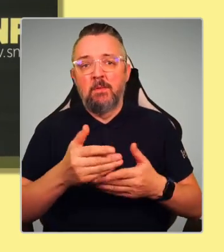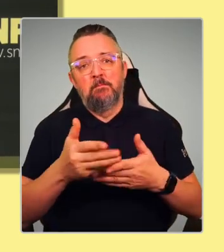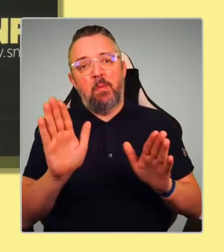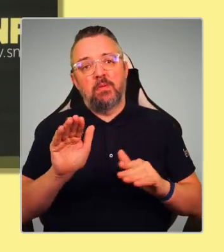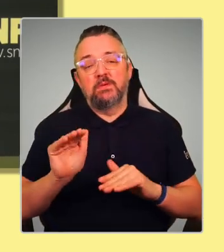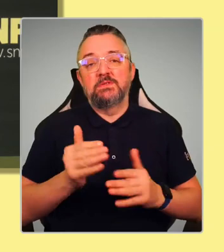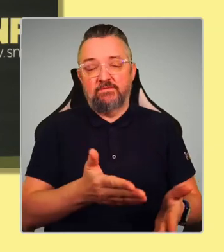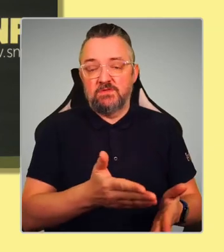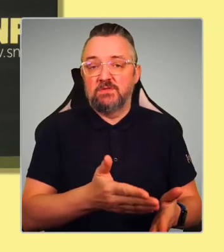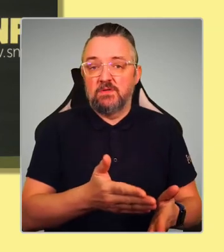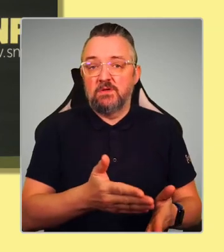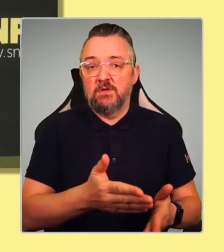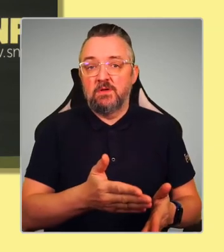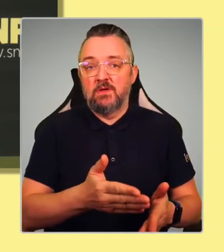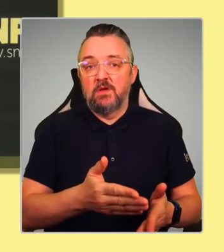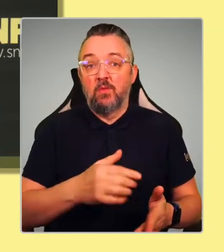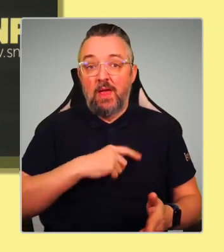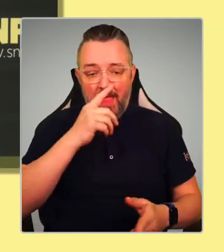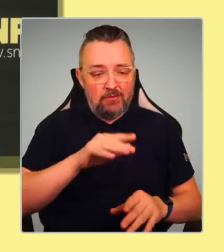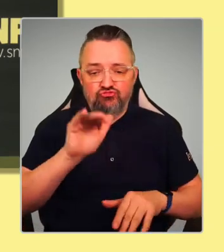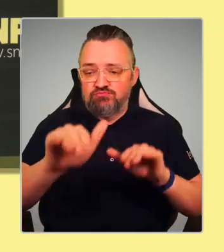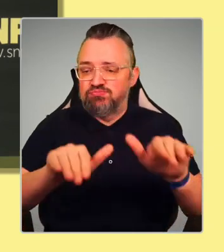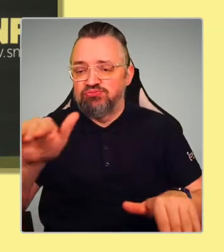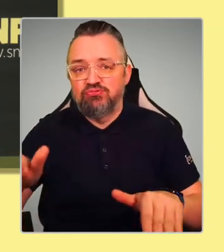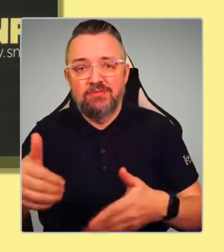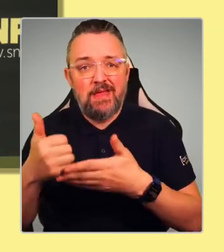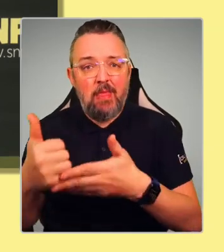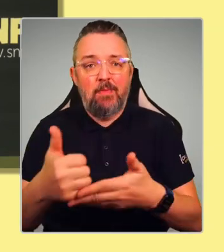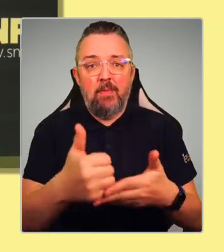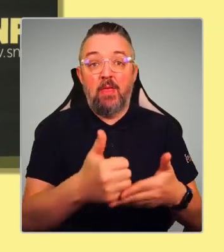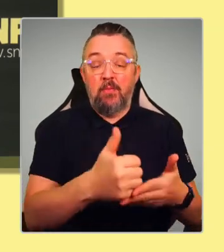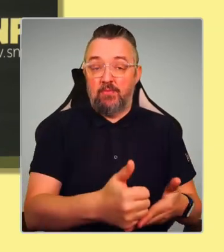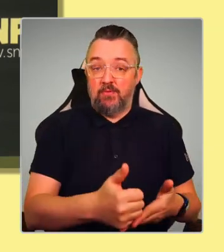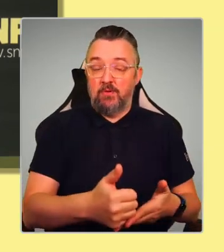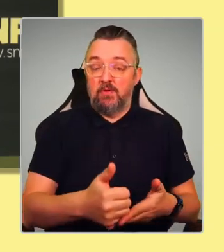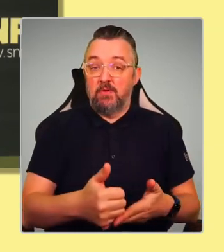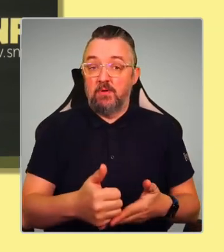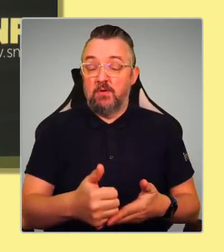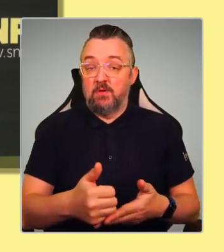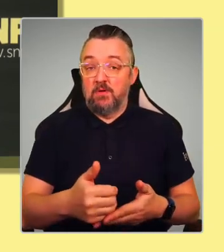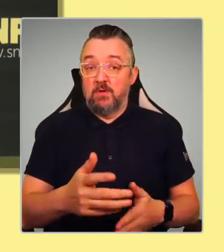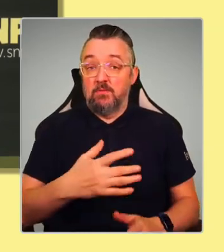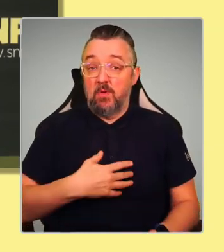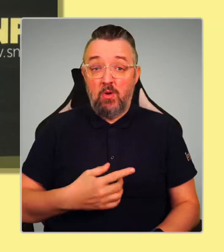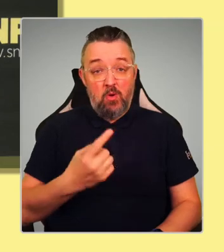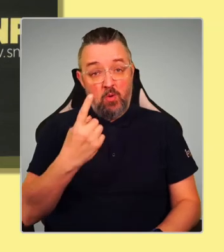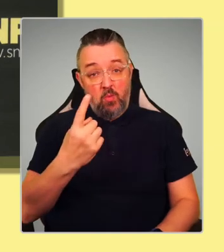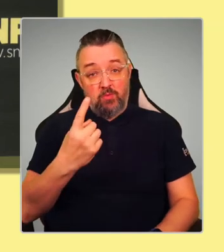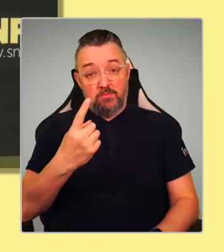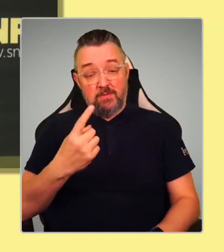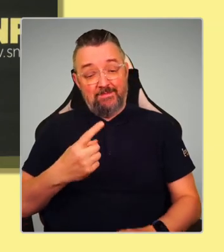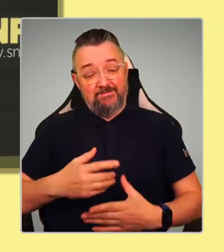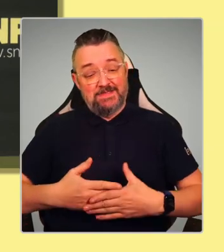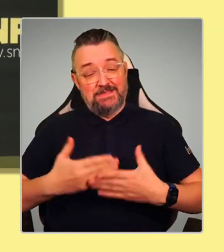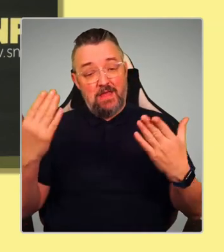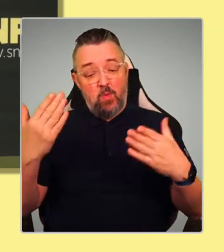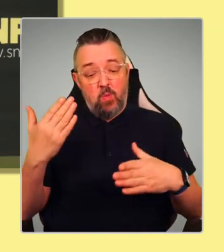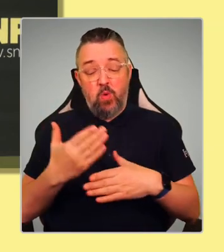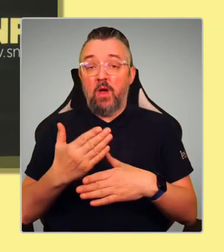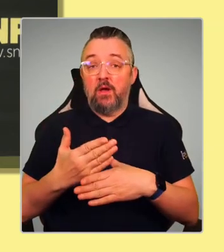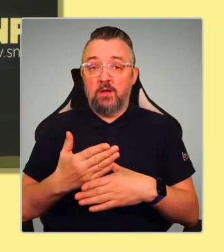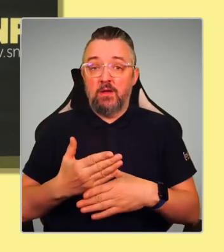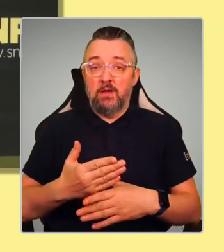to come to us. So if there's one task I'll have on day one, it is to do everything